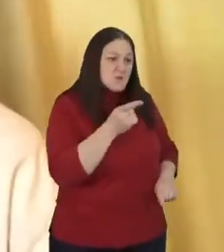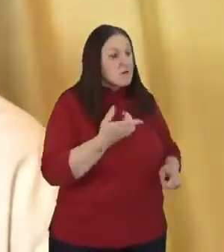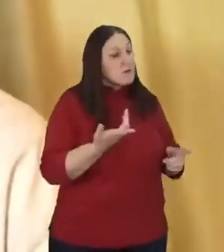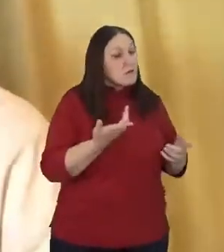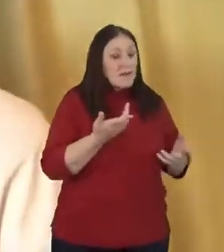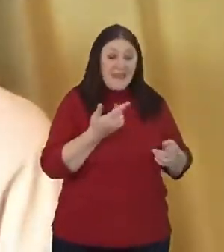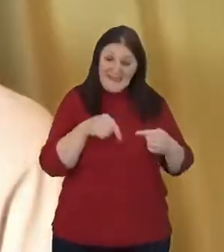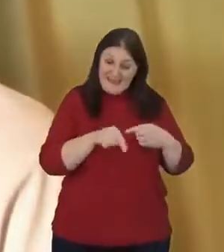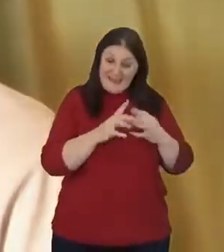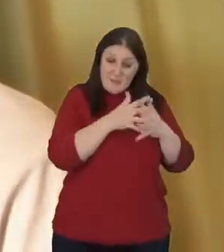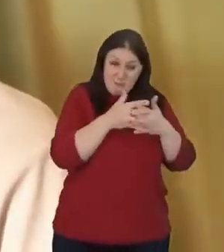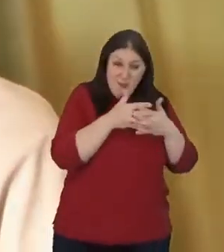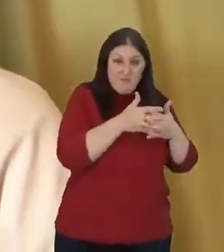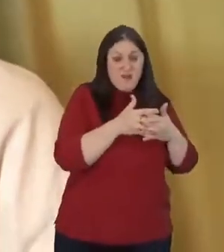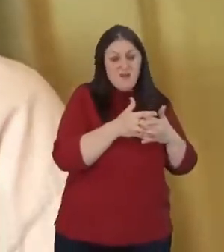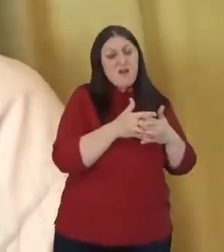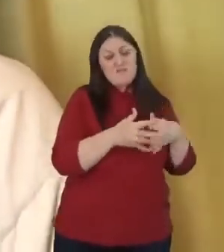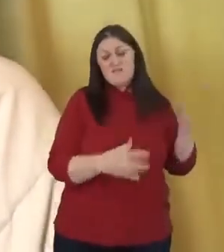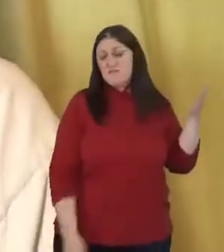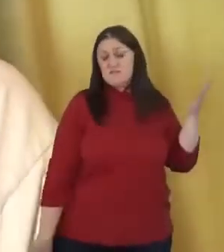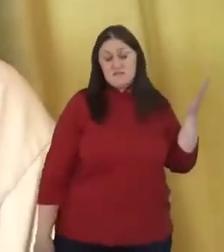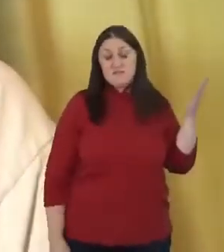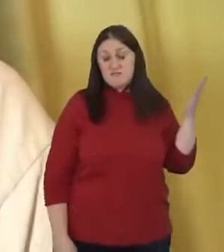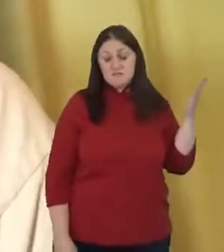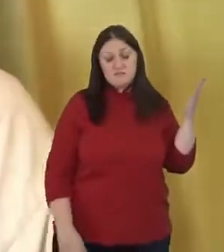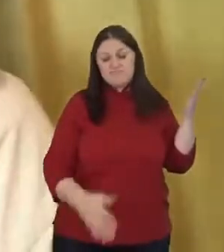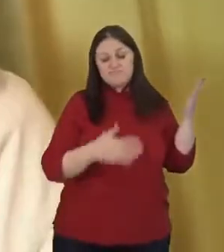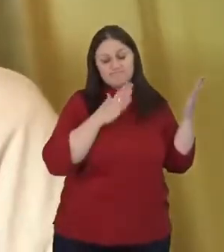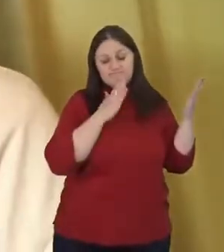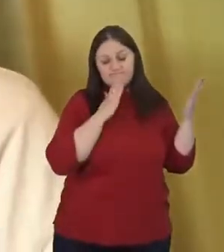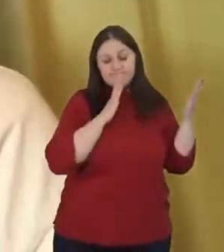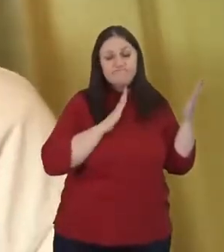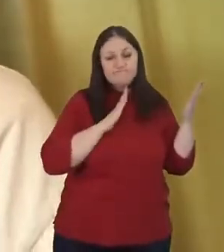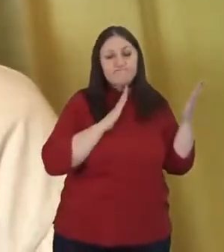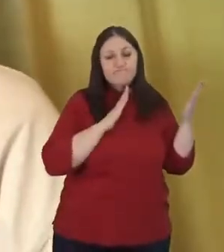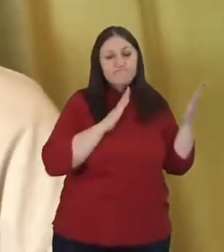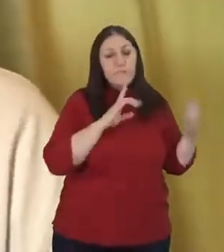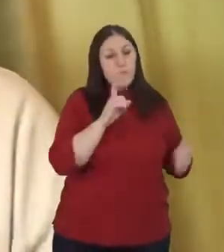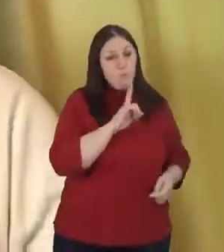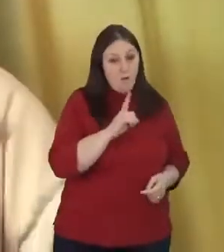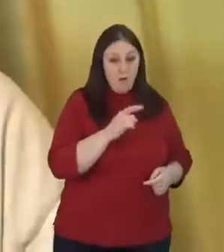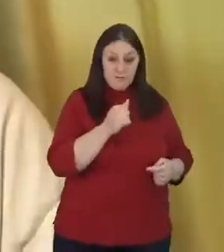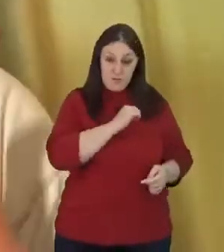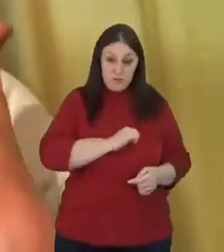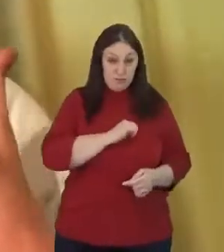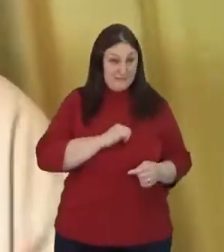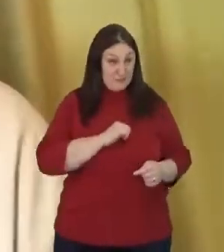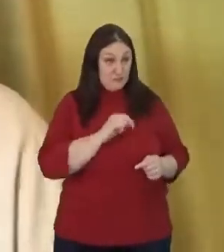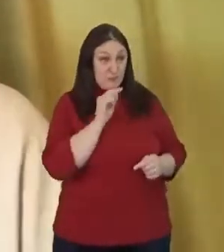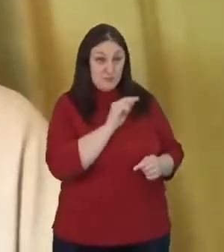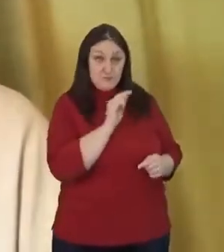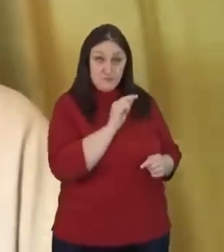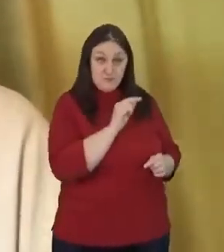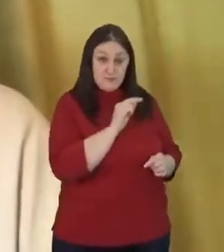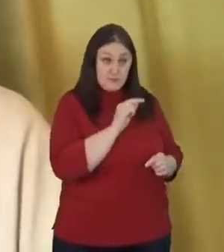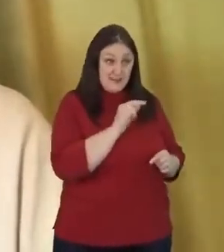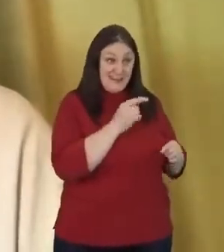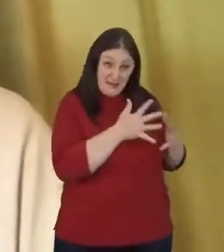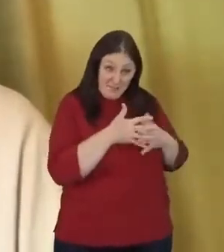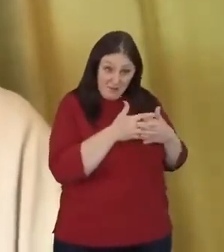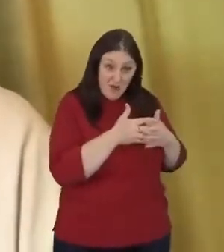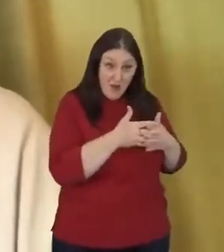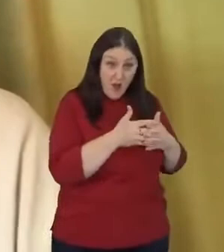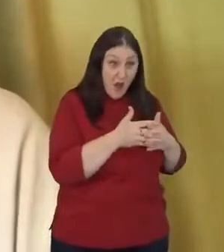States, this is the tragedy. The Christians, we Christians have been the biggest supporters of